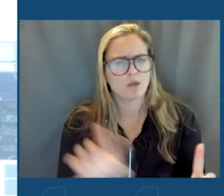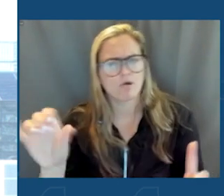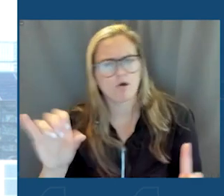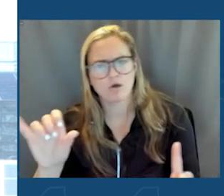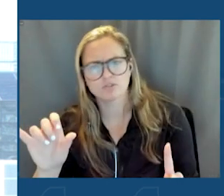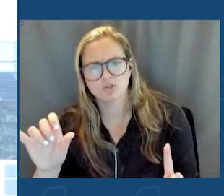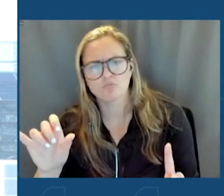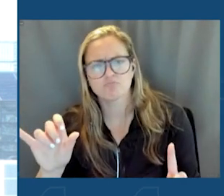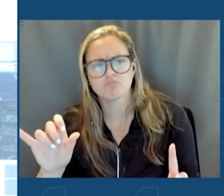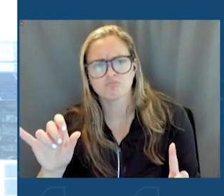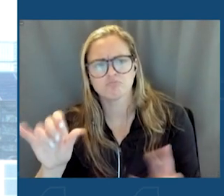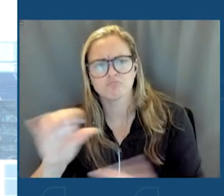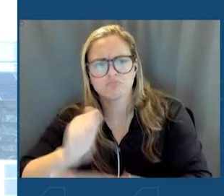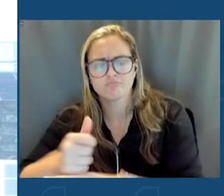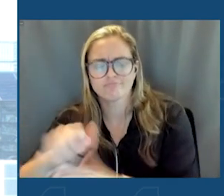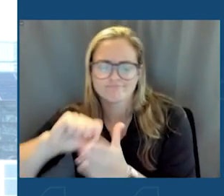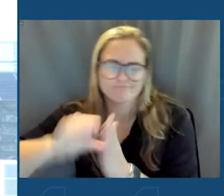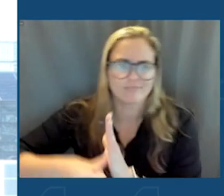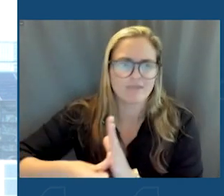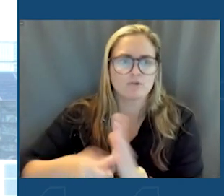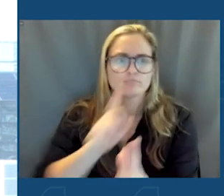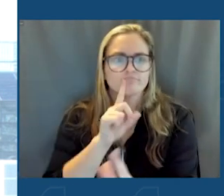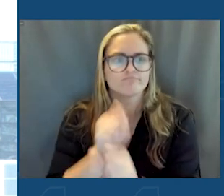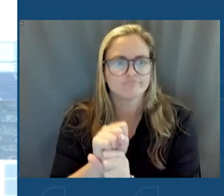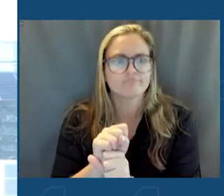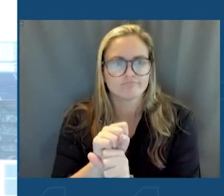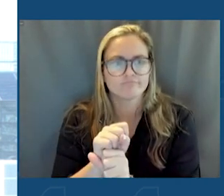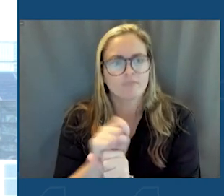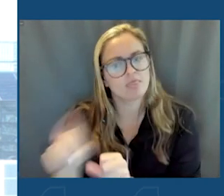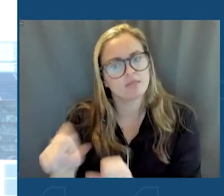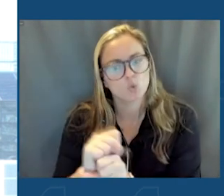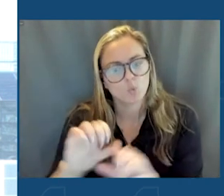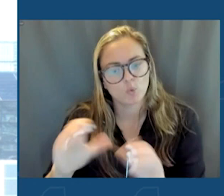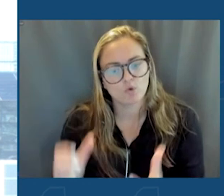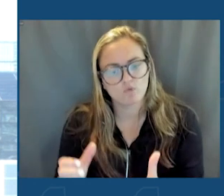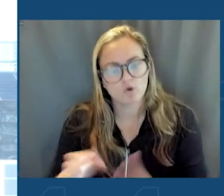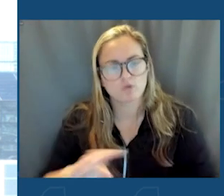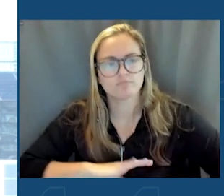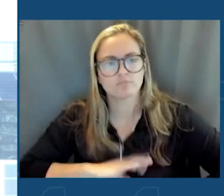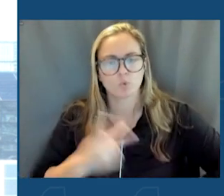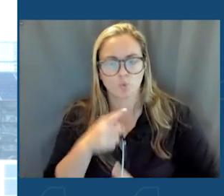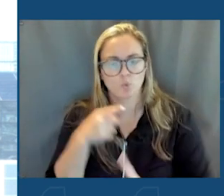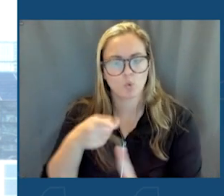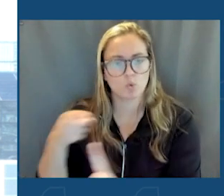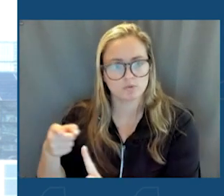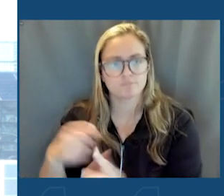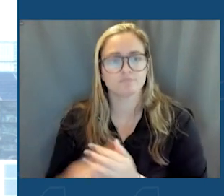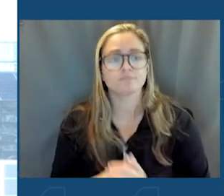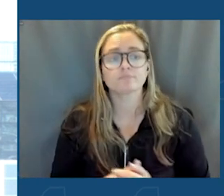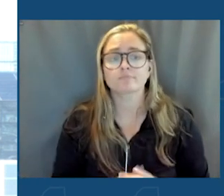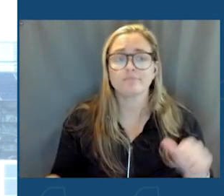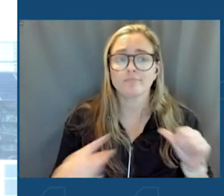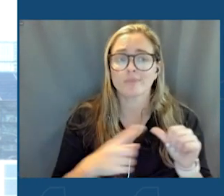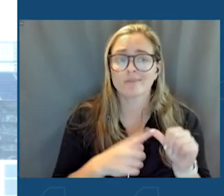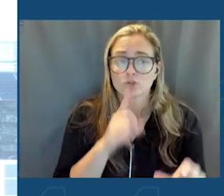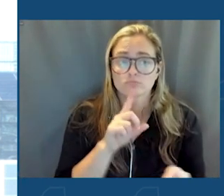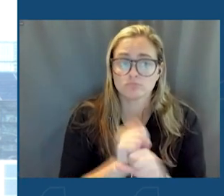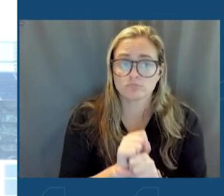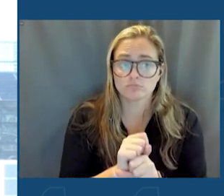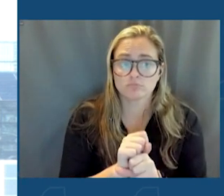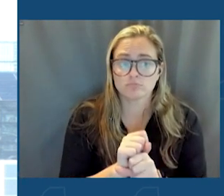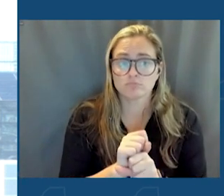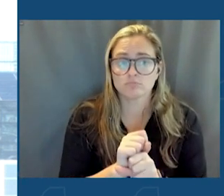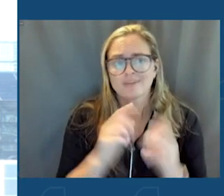to put a special emphasis on ensuring that this workforce meets two goals. First, that it ensures diversity